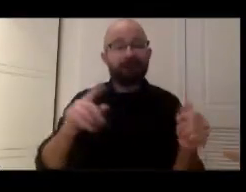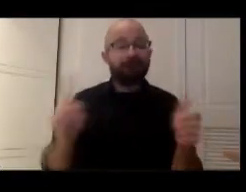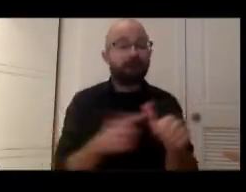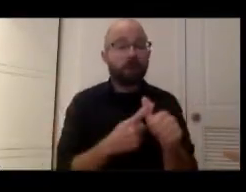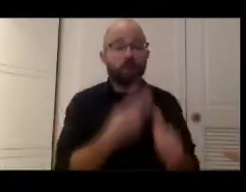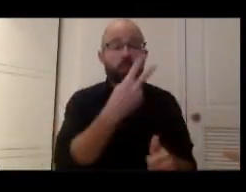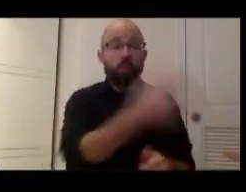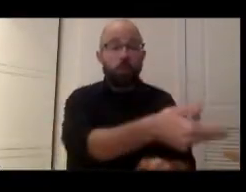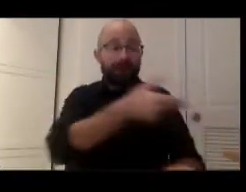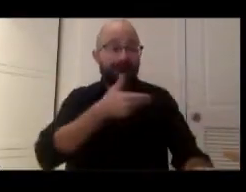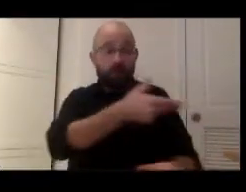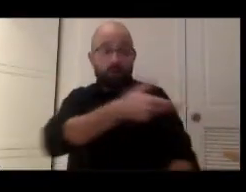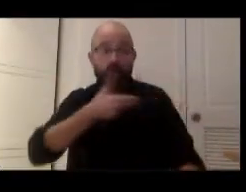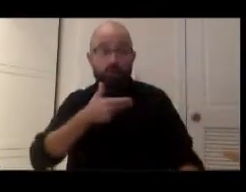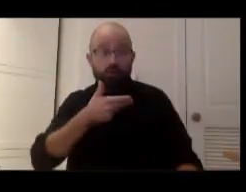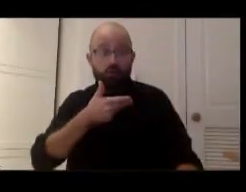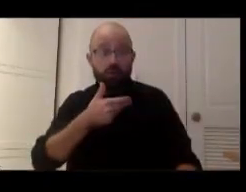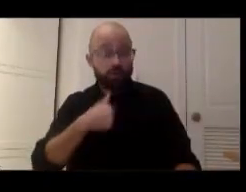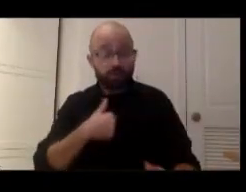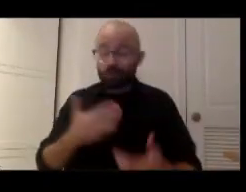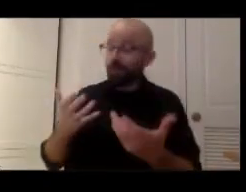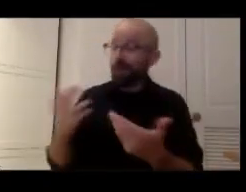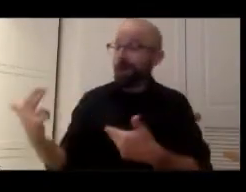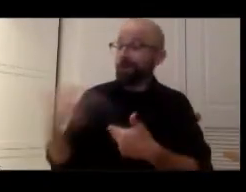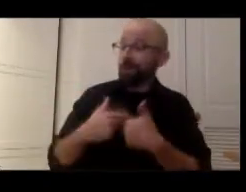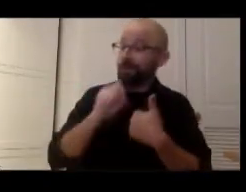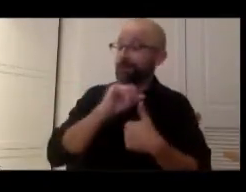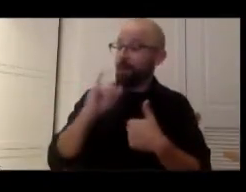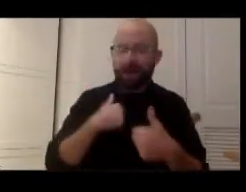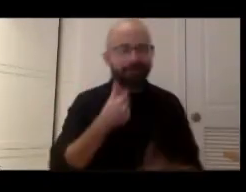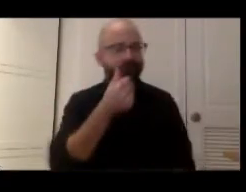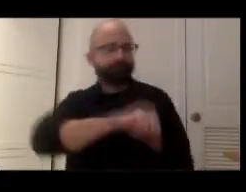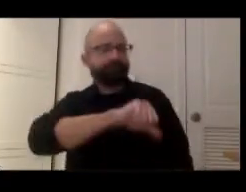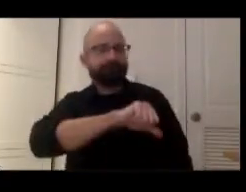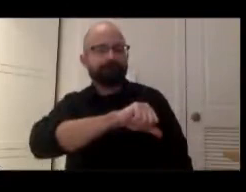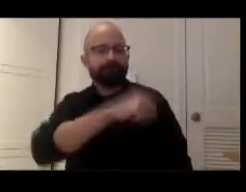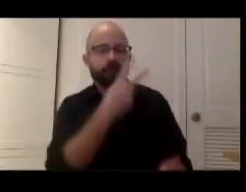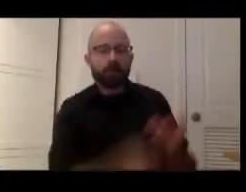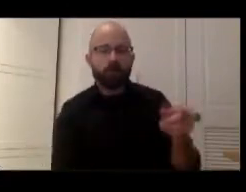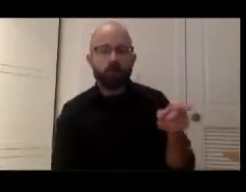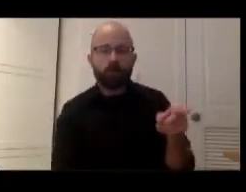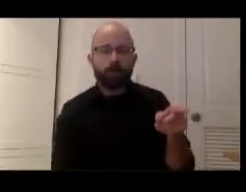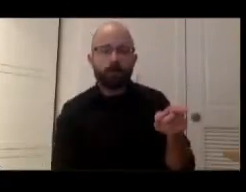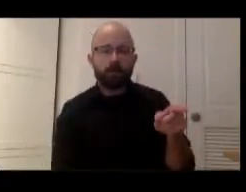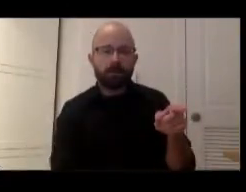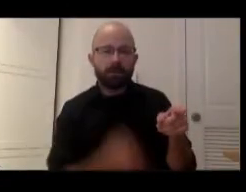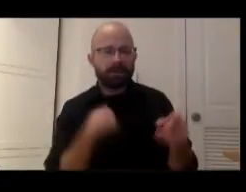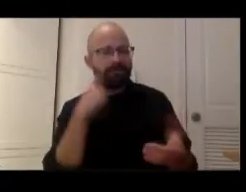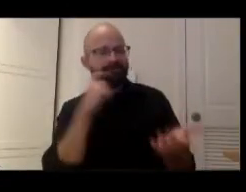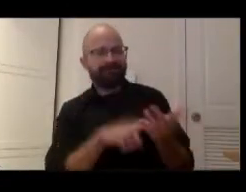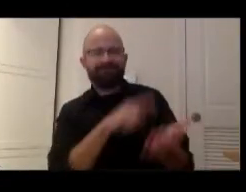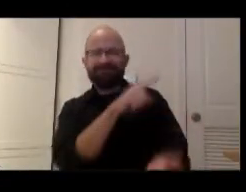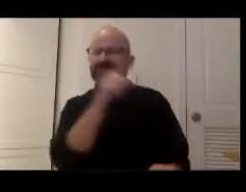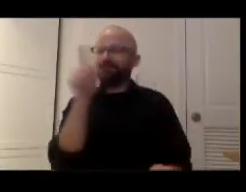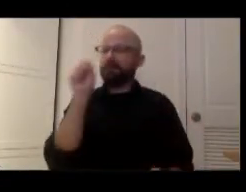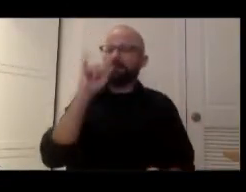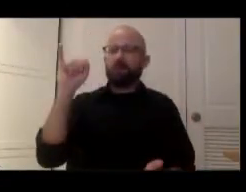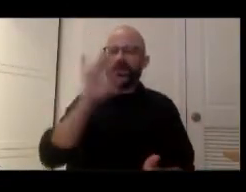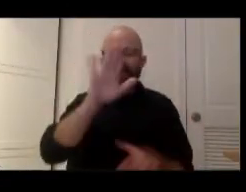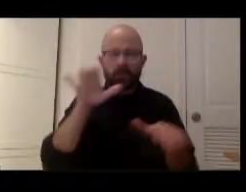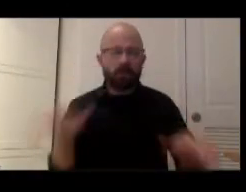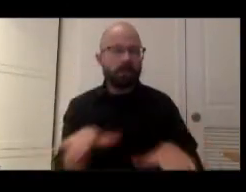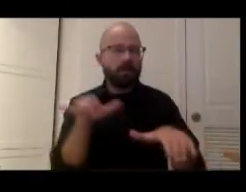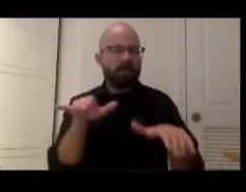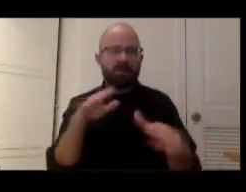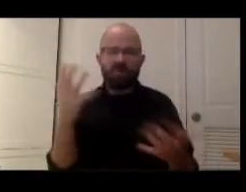times when it was a general wouldn't you like to join the Smithsonian because I'd seen a long time what Smithsonian practice was and how it could